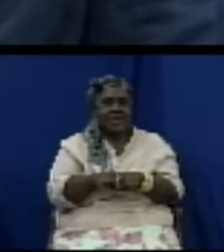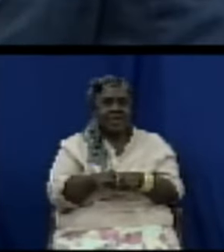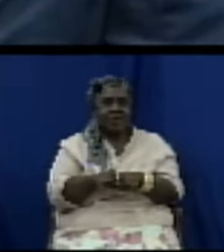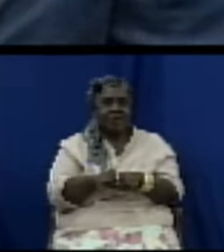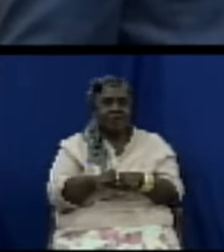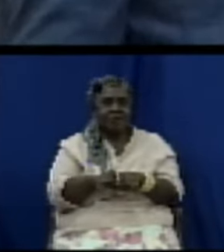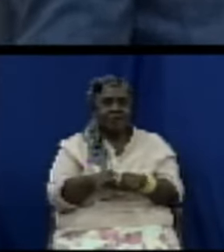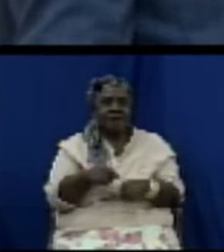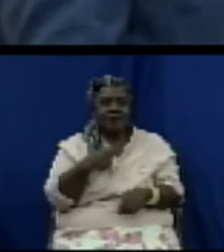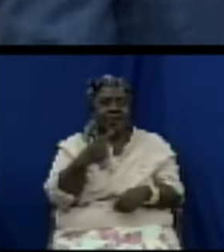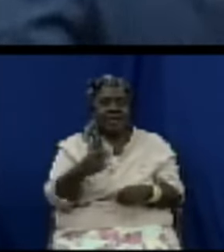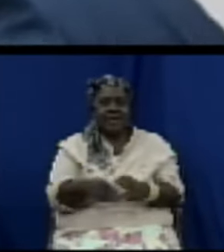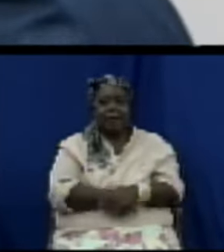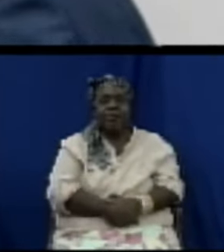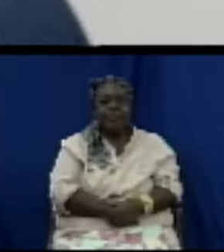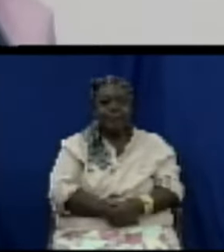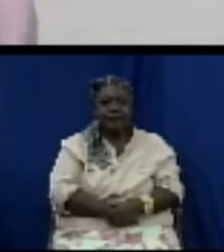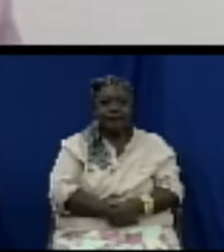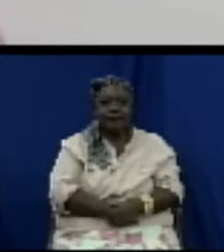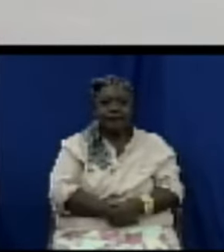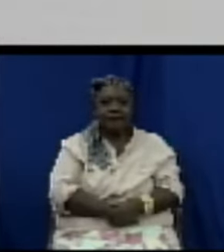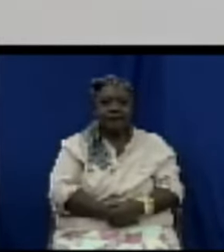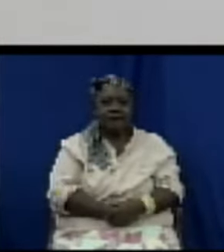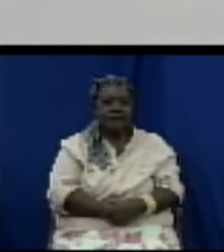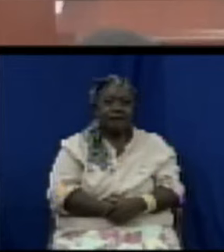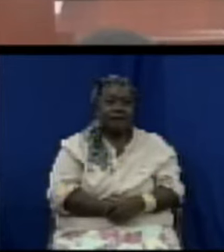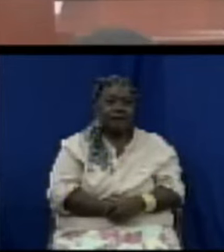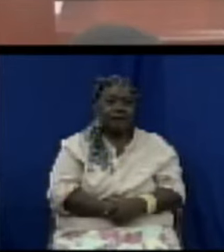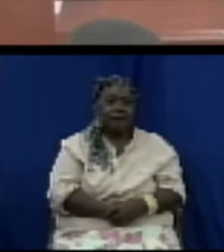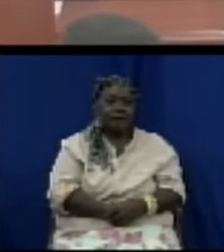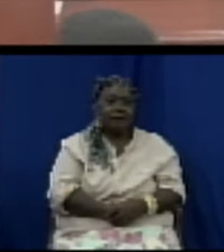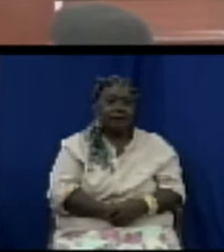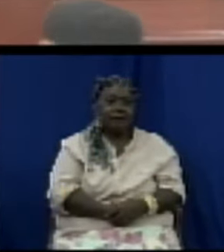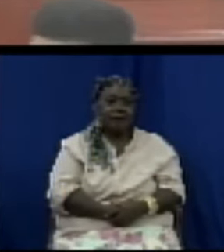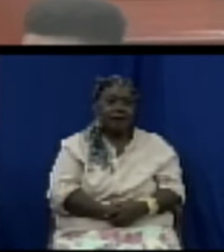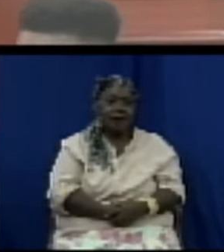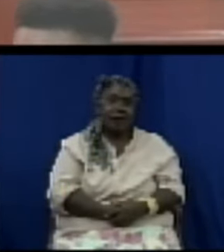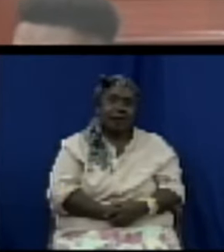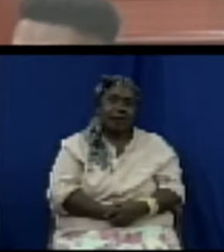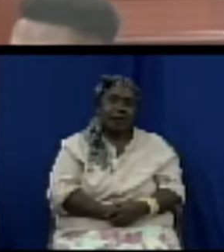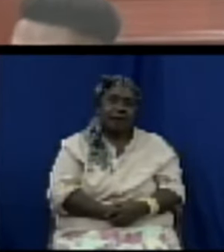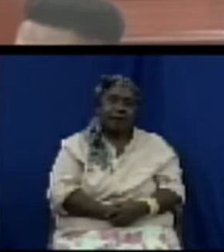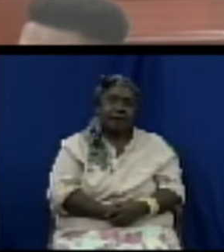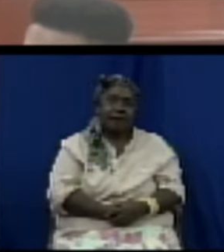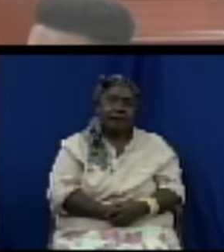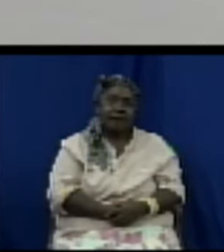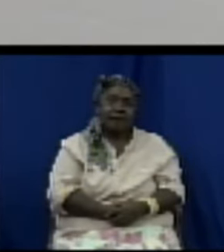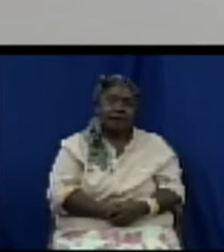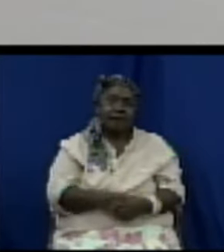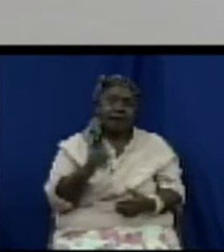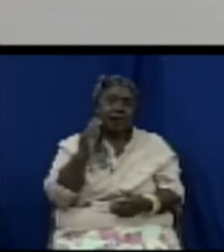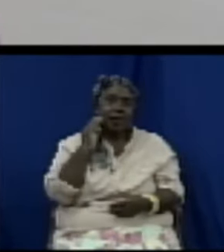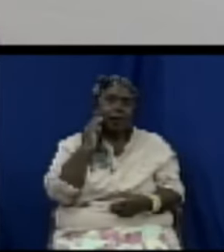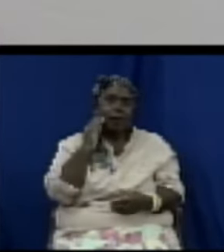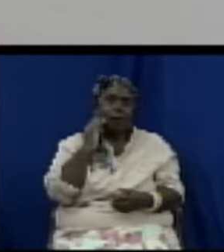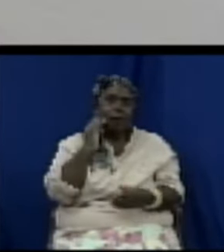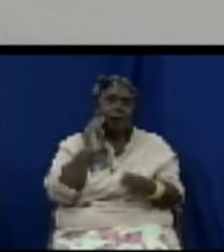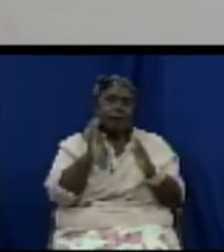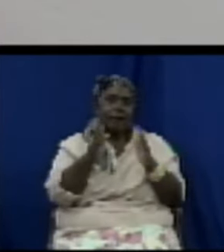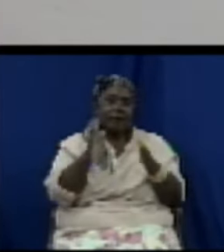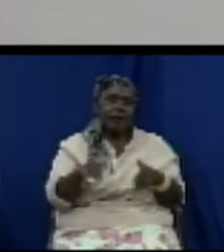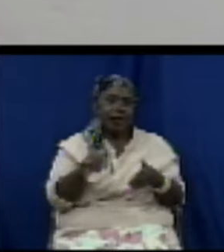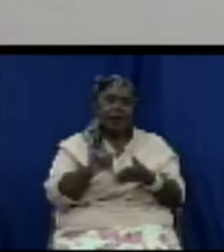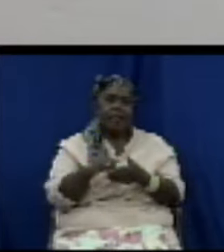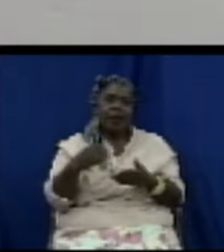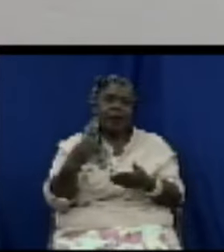thank you thank you so much I should also note Madam Speaker that our good governance